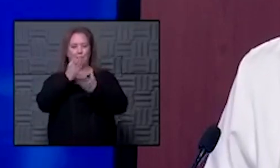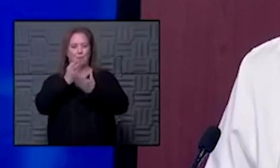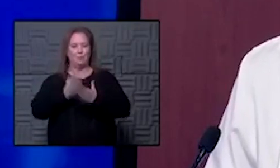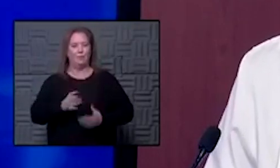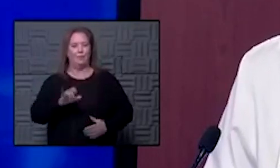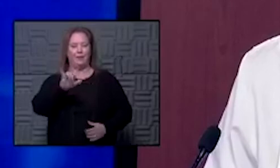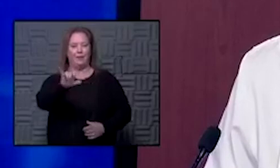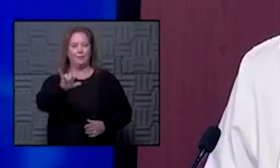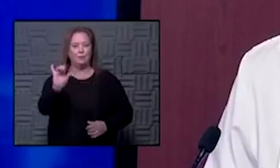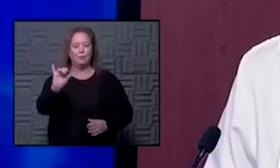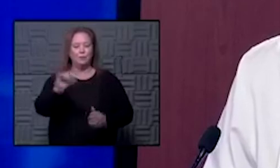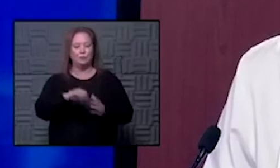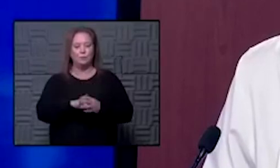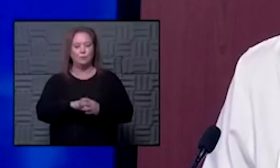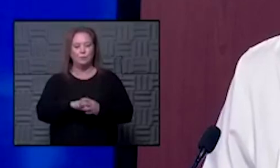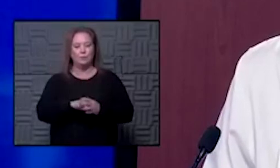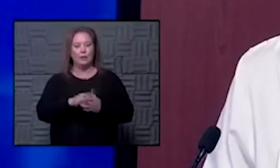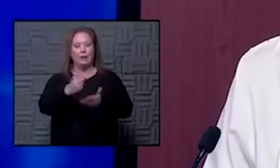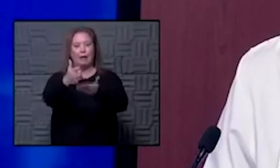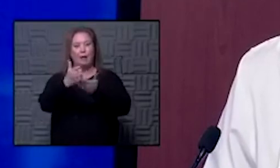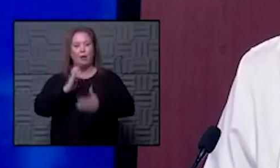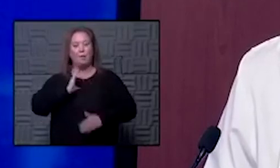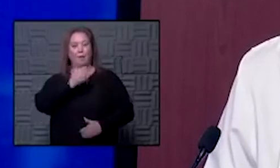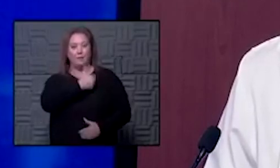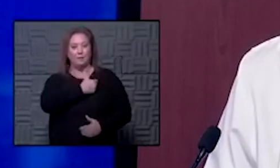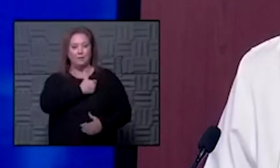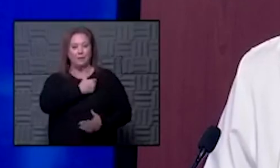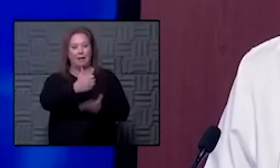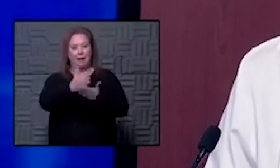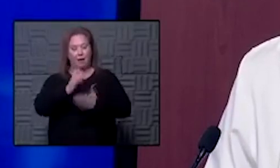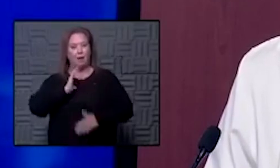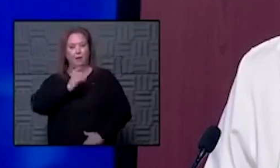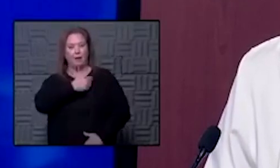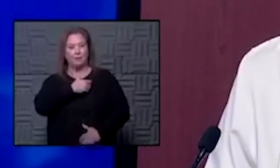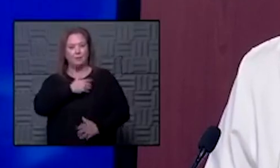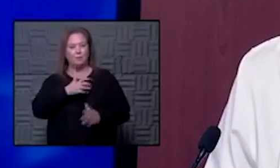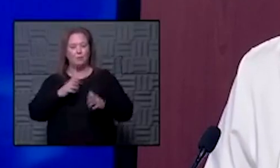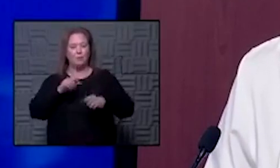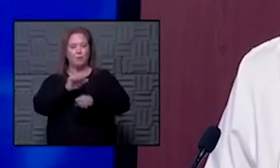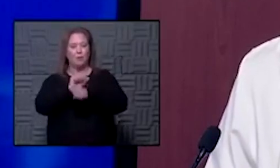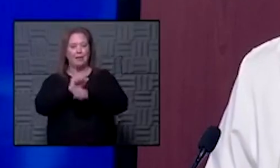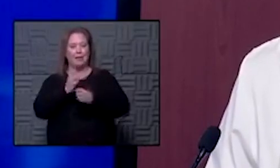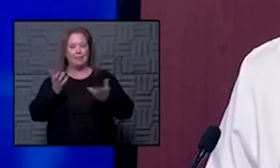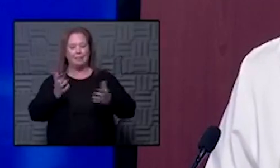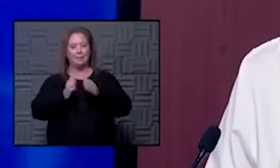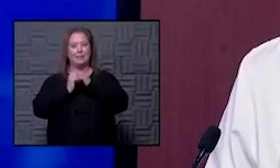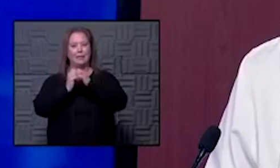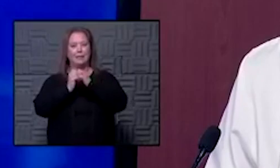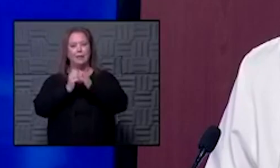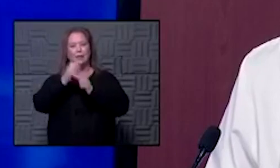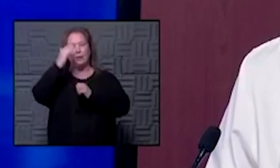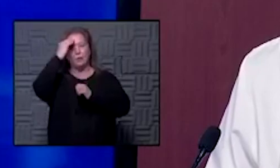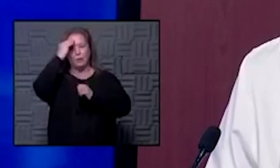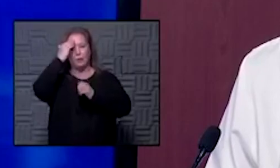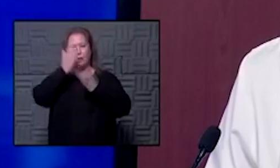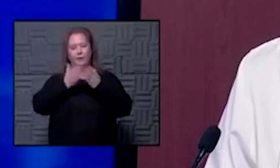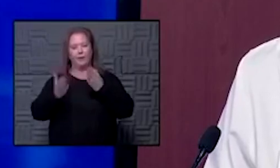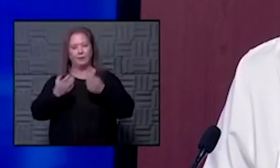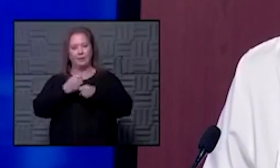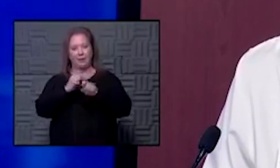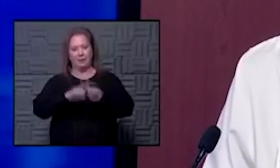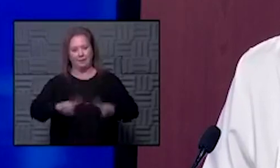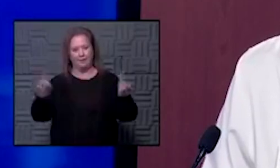help us help us we're in this together you know the things that make a difference